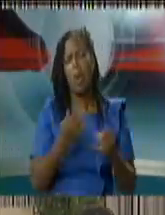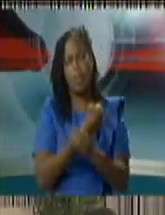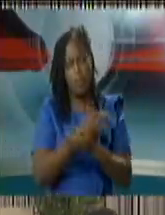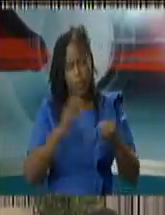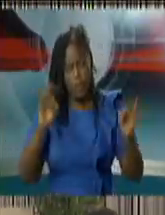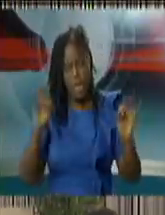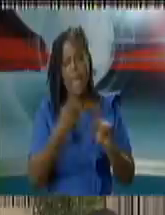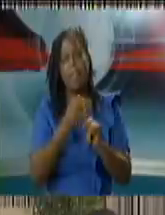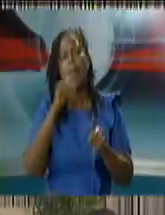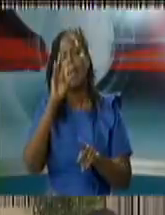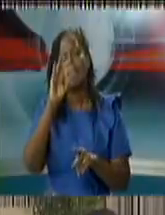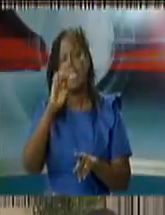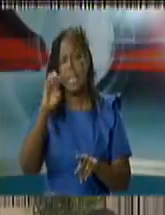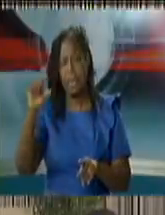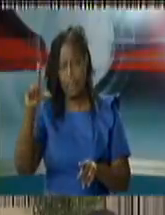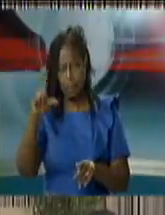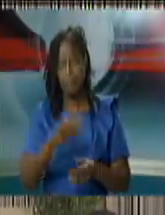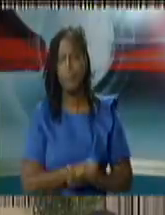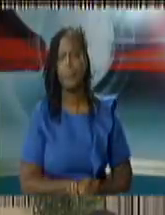media limited